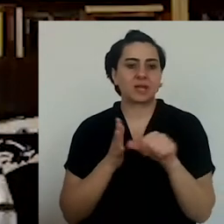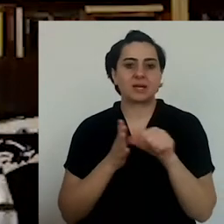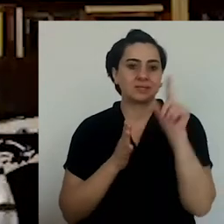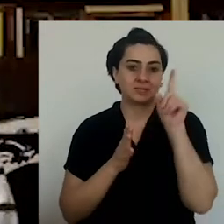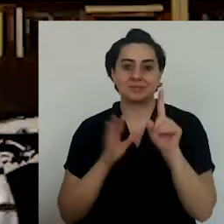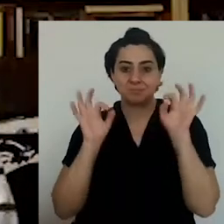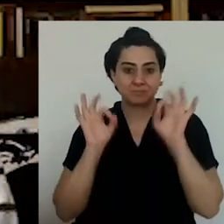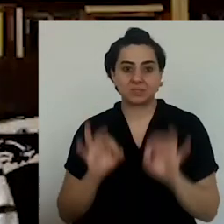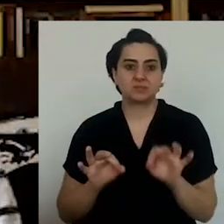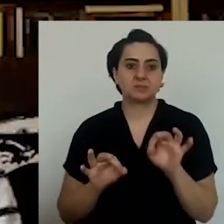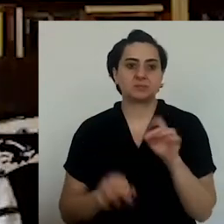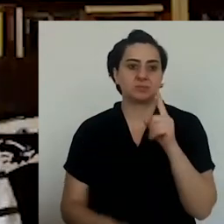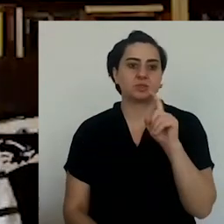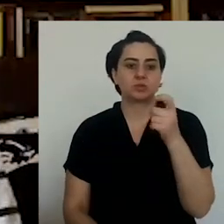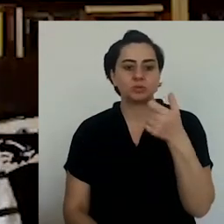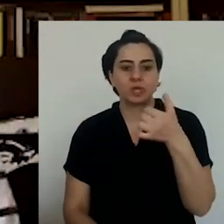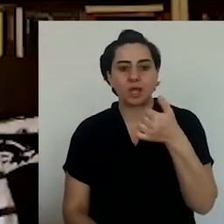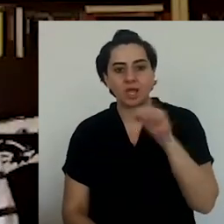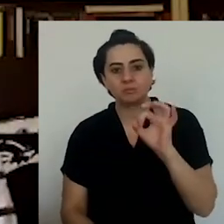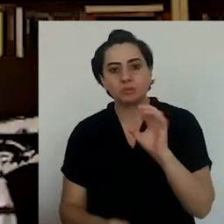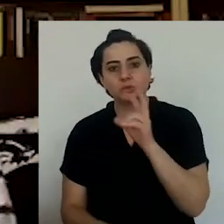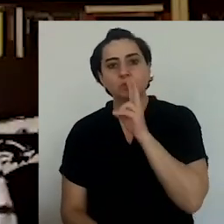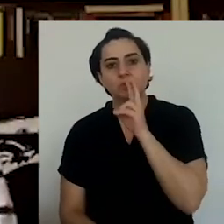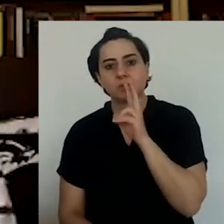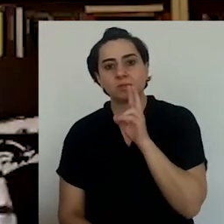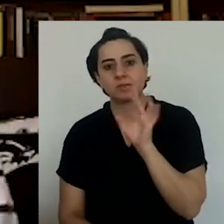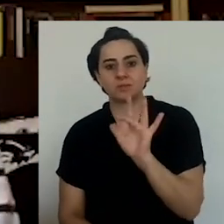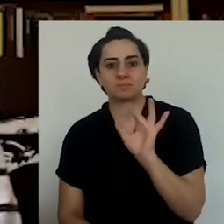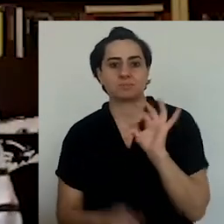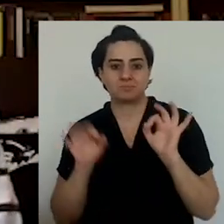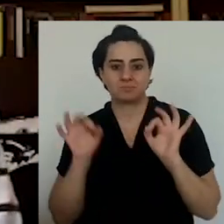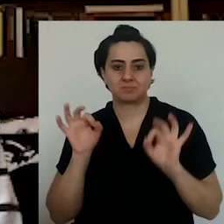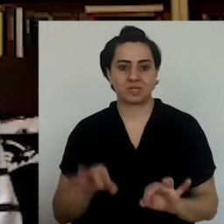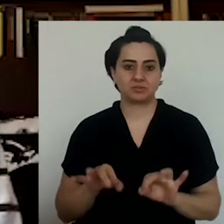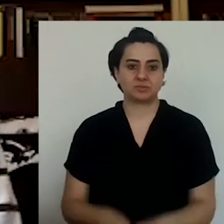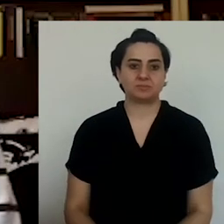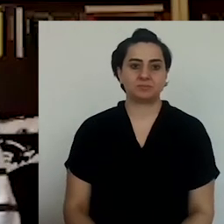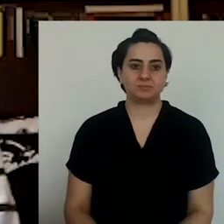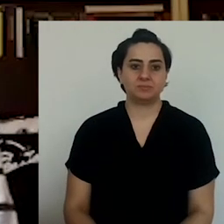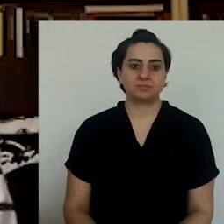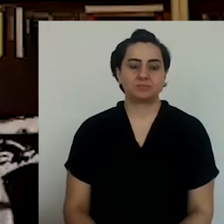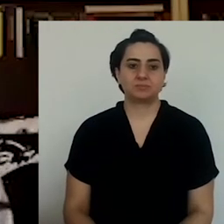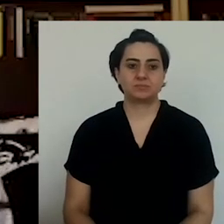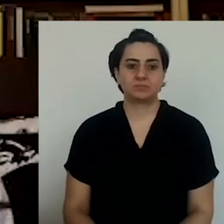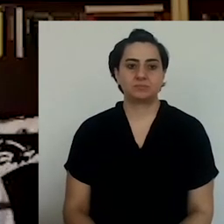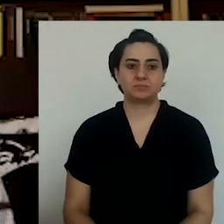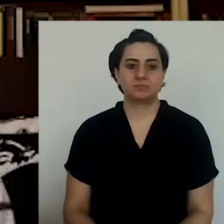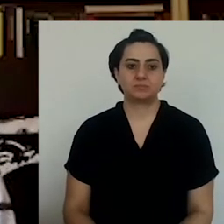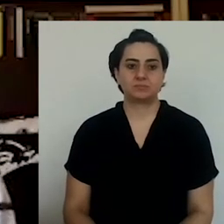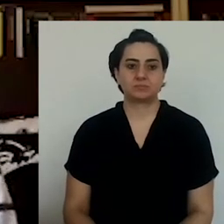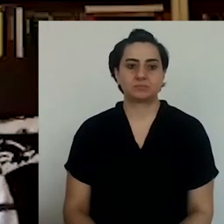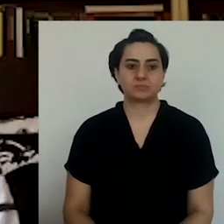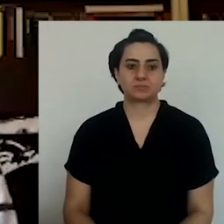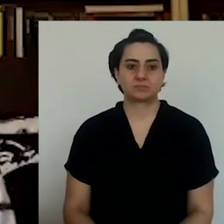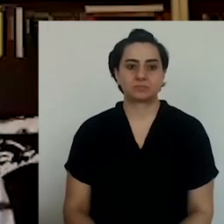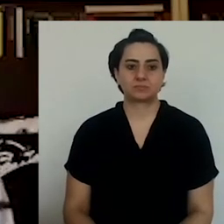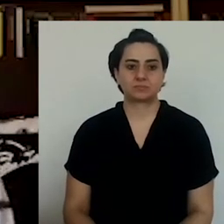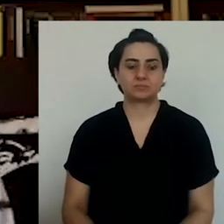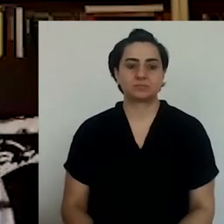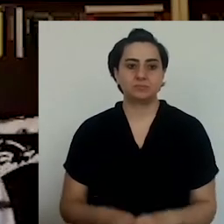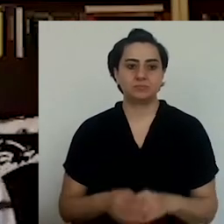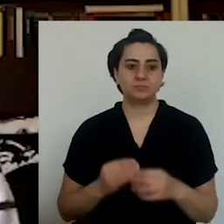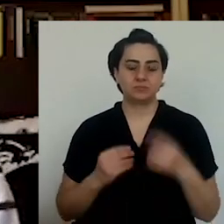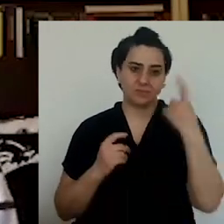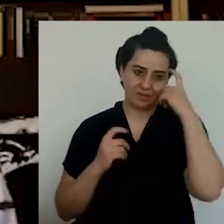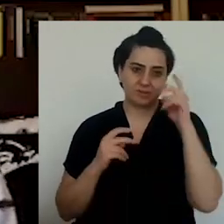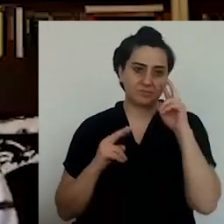when the first kebab houses or lahmacun houses, for example, were opened in Istanbul corresponds with